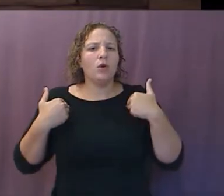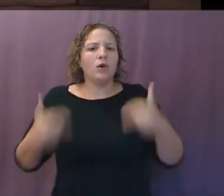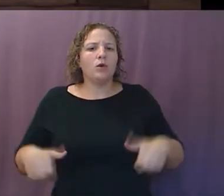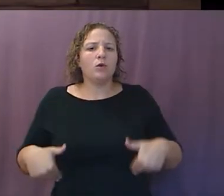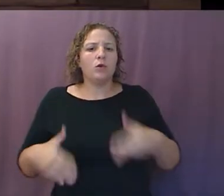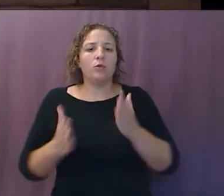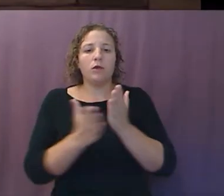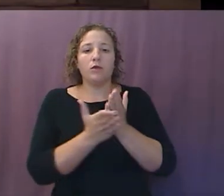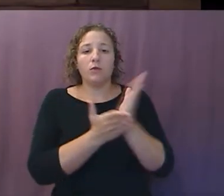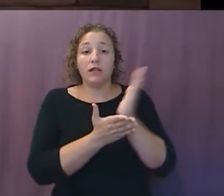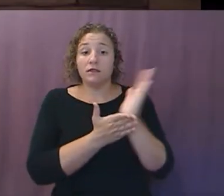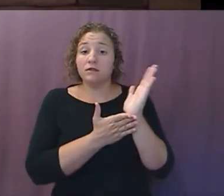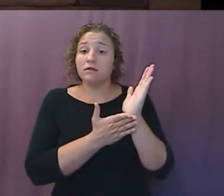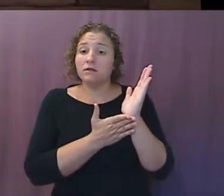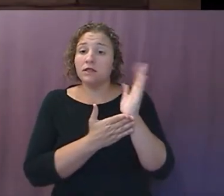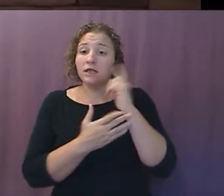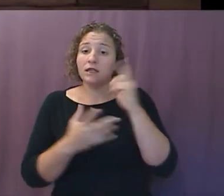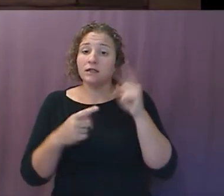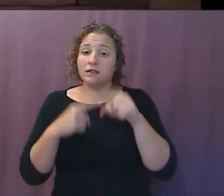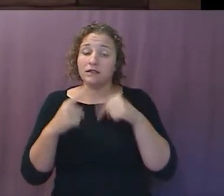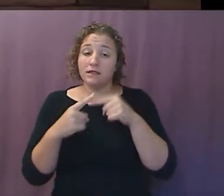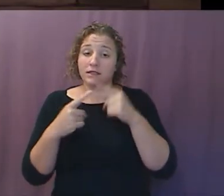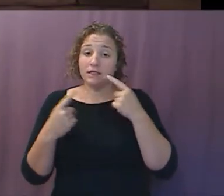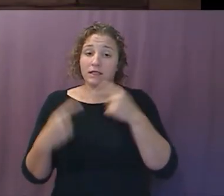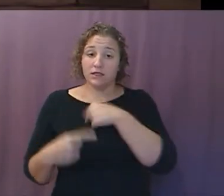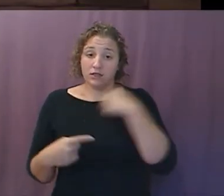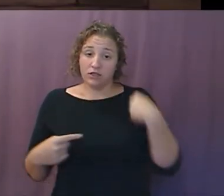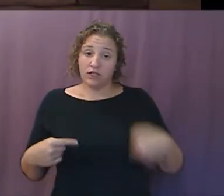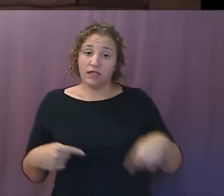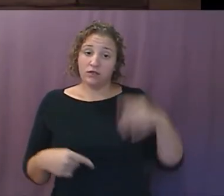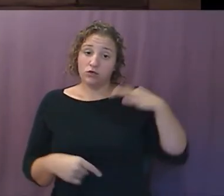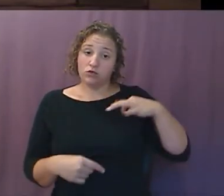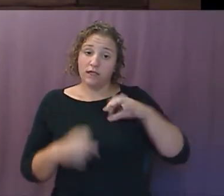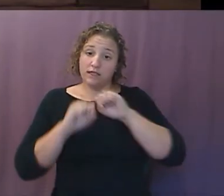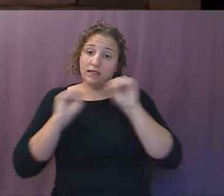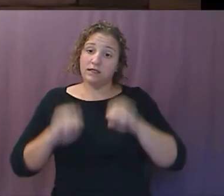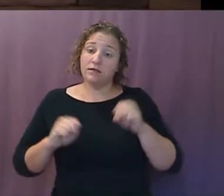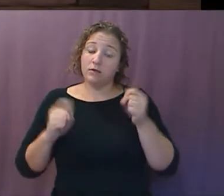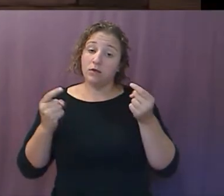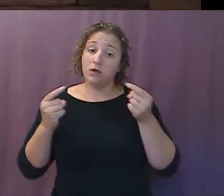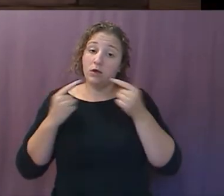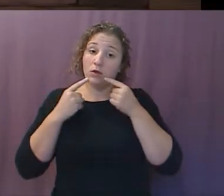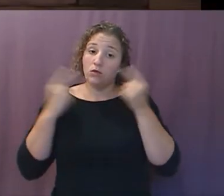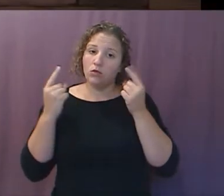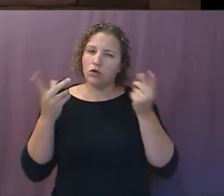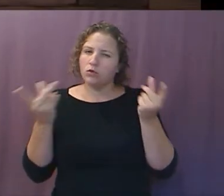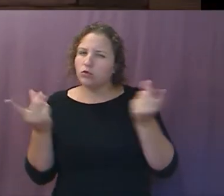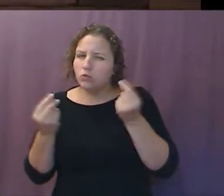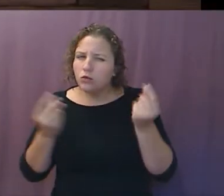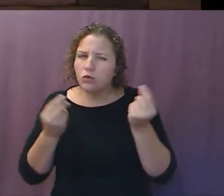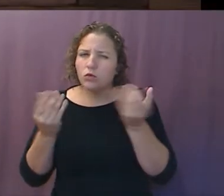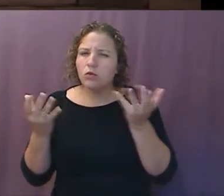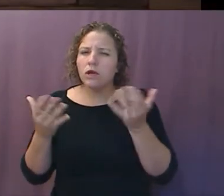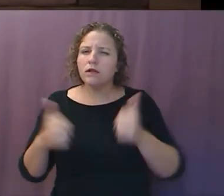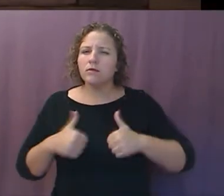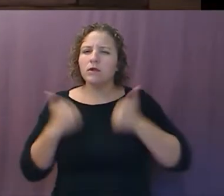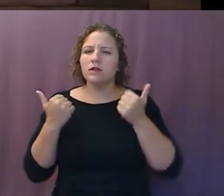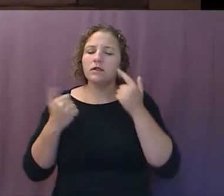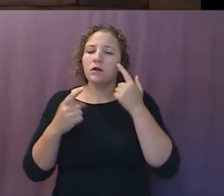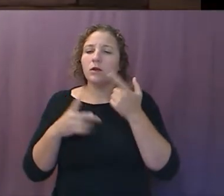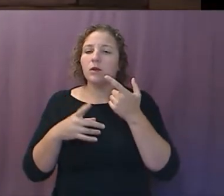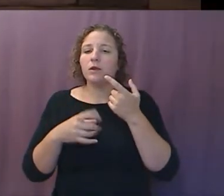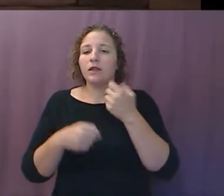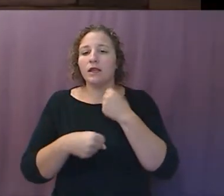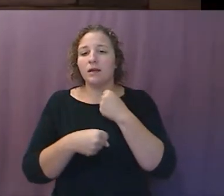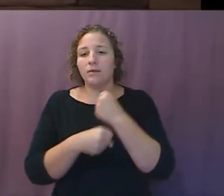at how China's proposed social credit system could work and what the implications might be. And so their graphic they made is called The Game of Life. We'll try to post this out on the